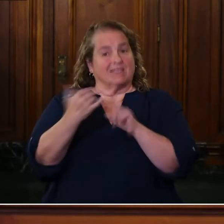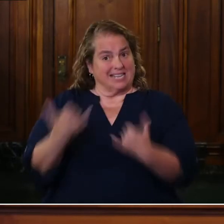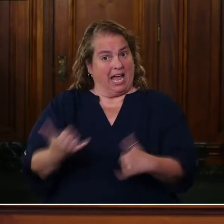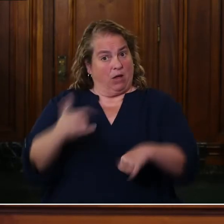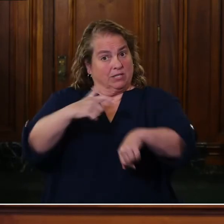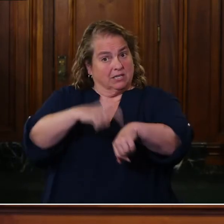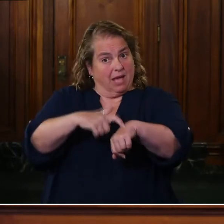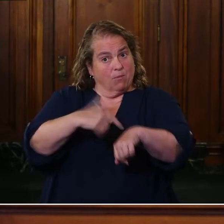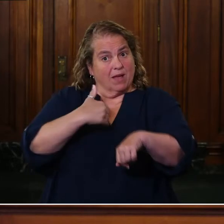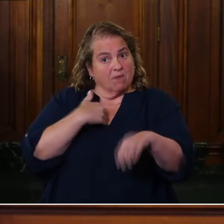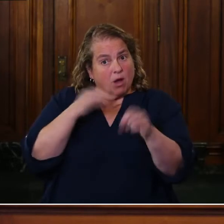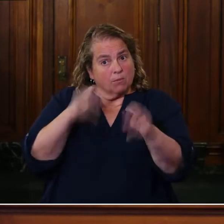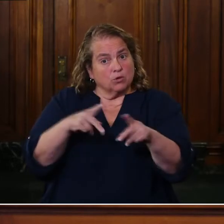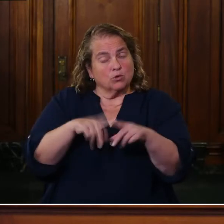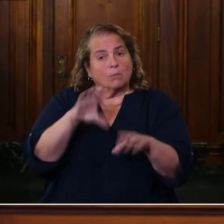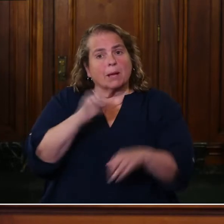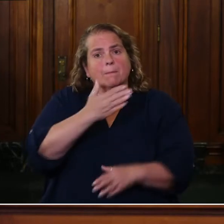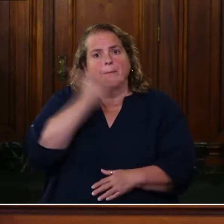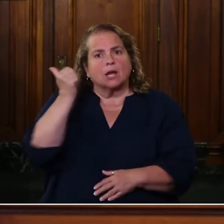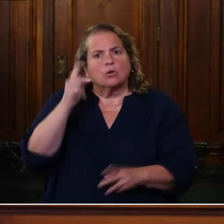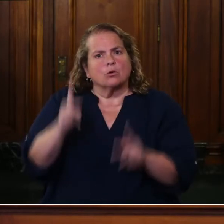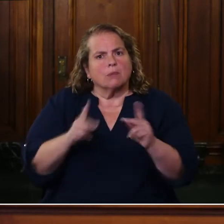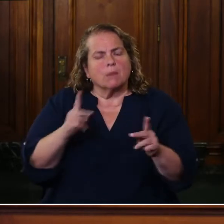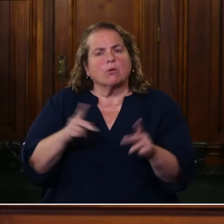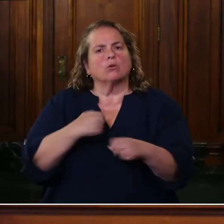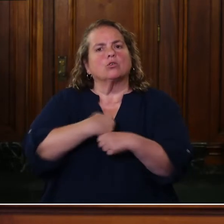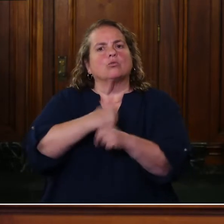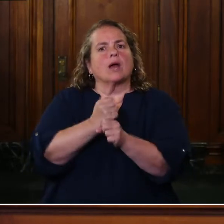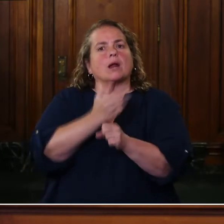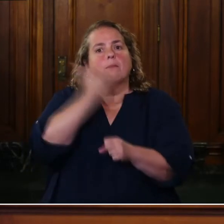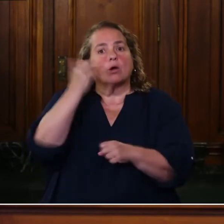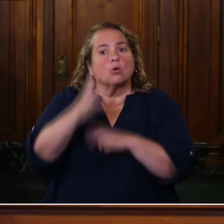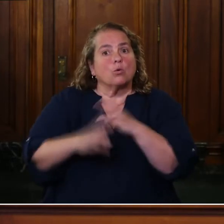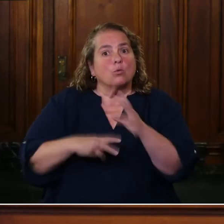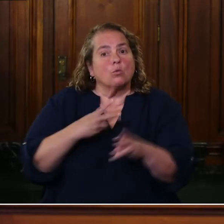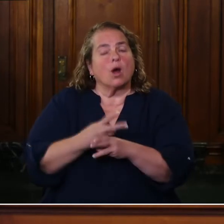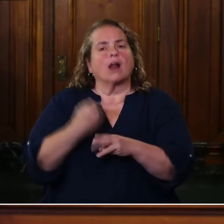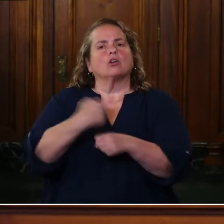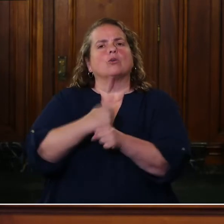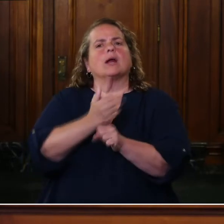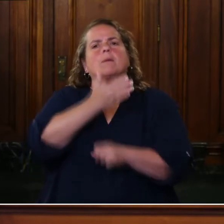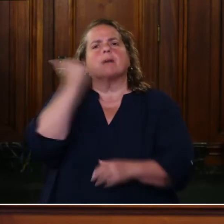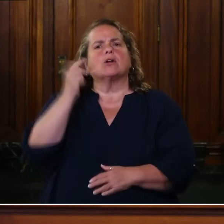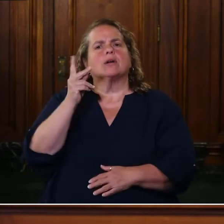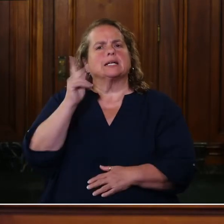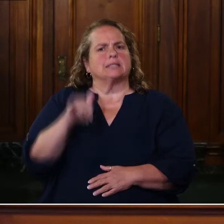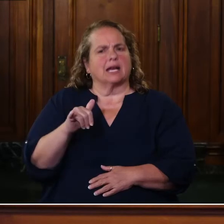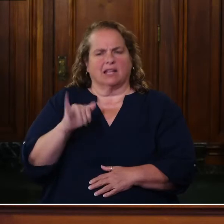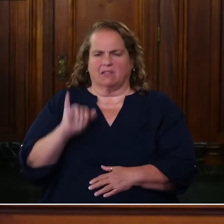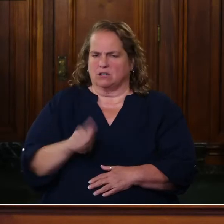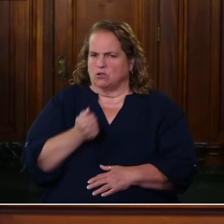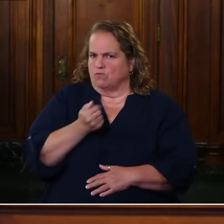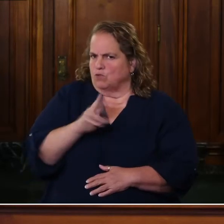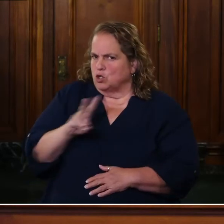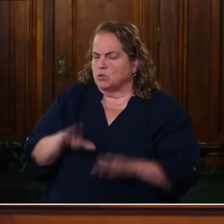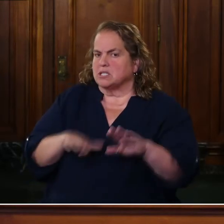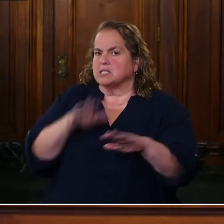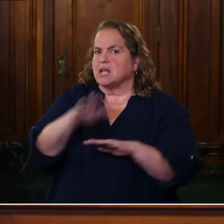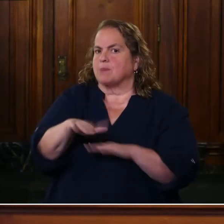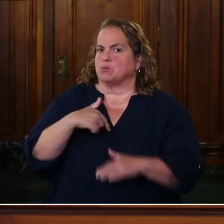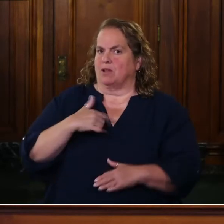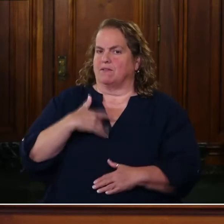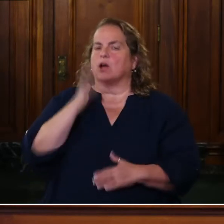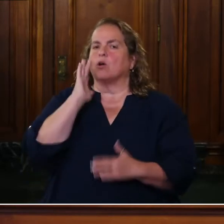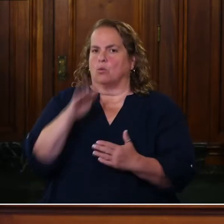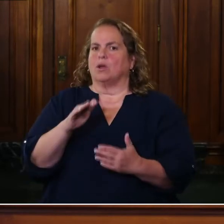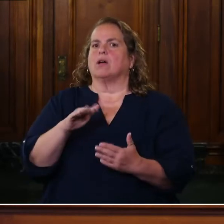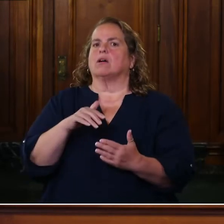opportunity to be better people, create a better world, and create a better Kentucky. These are just a few steps that we think are going to help us get